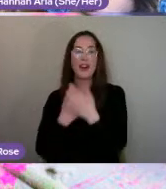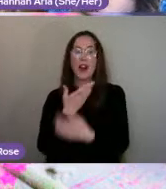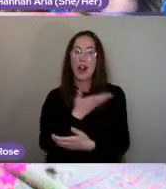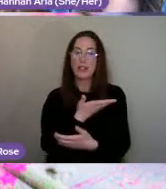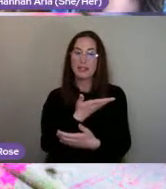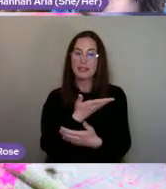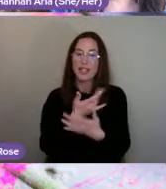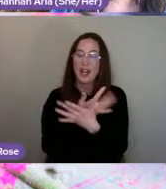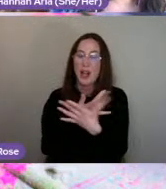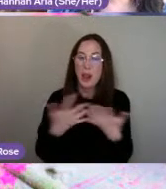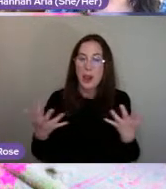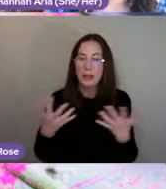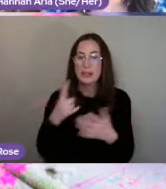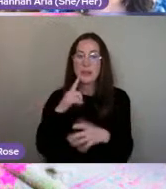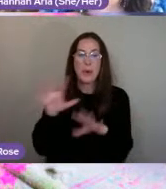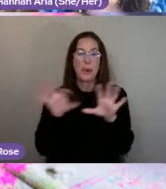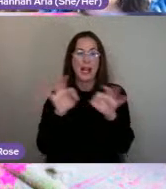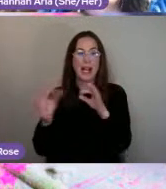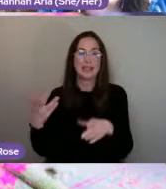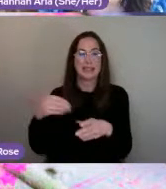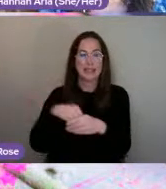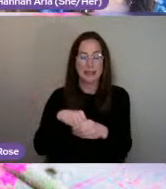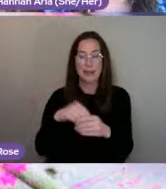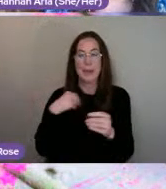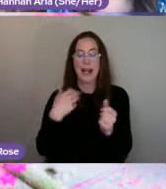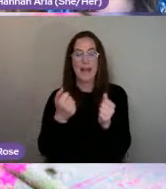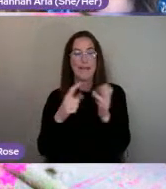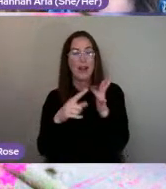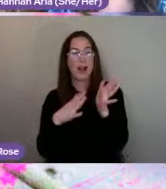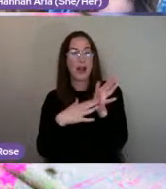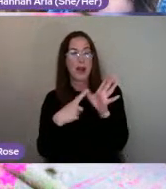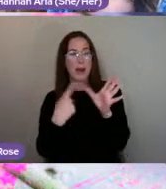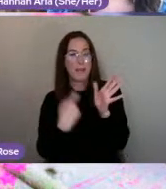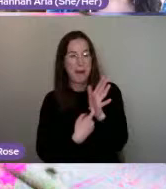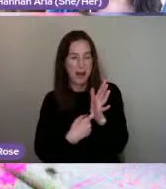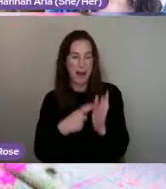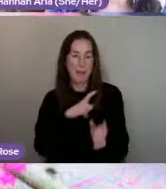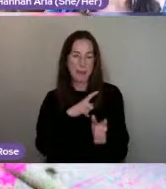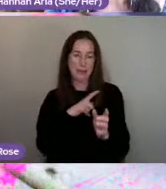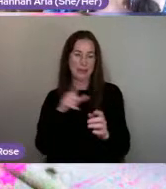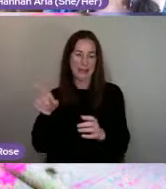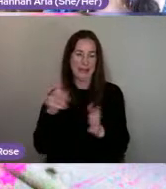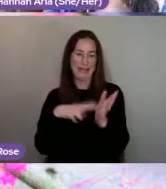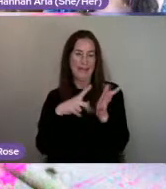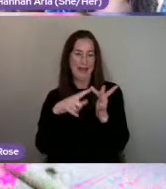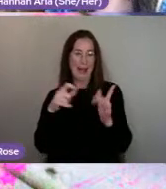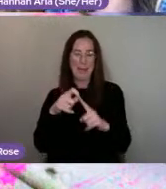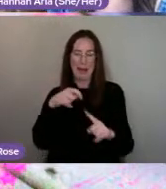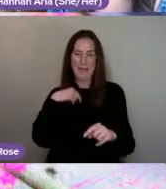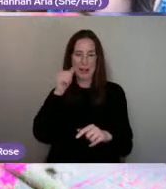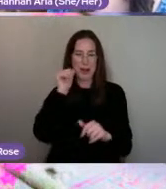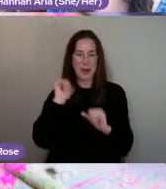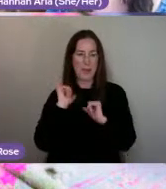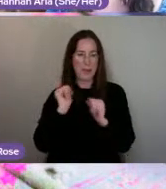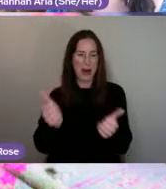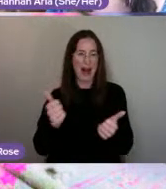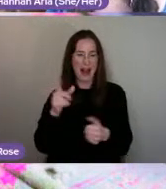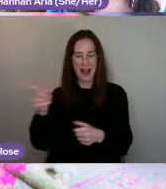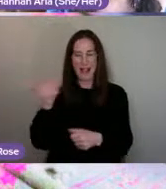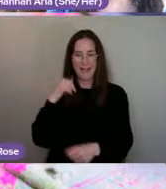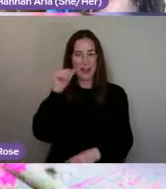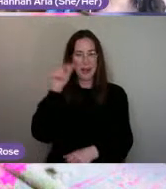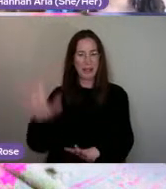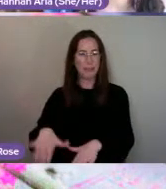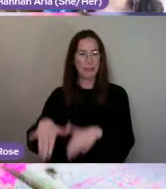got the lovely Omar, who is a VIP. I've known him since I was about 16, I think. So, he might have a few stories